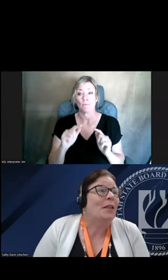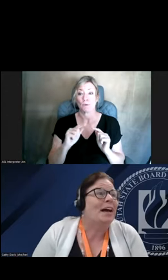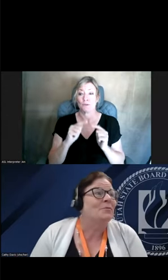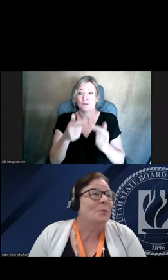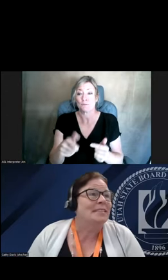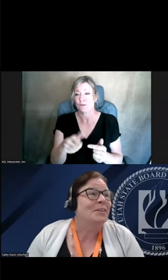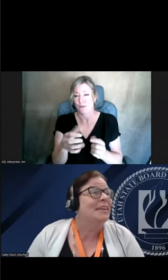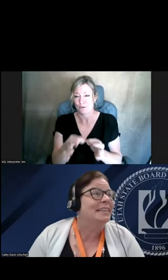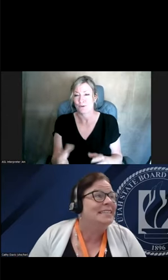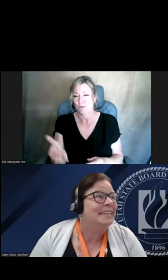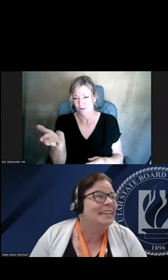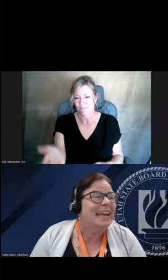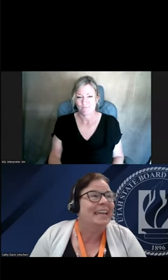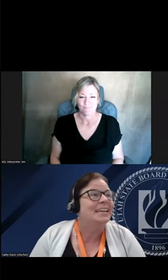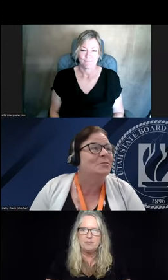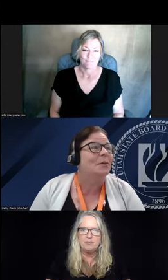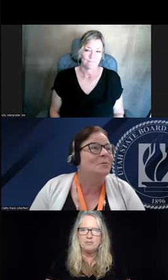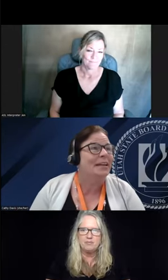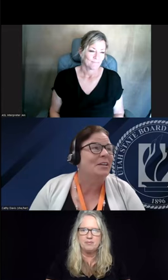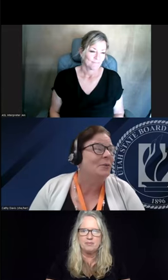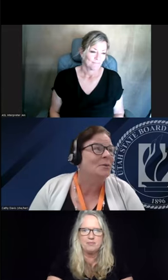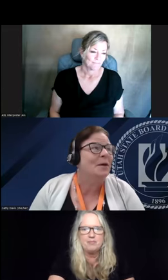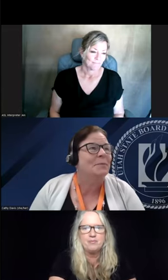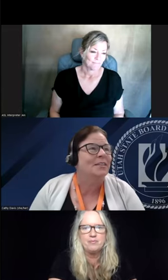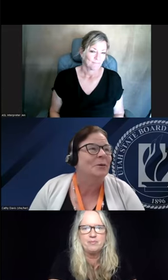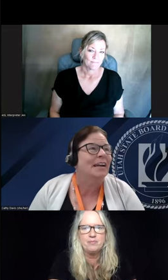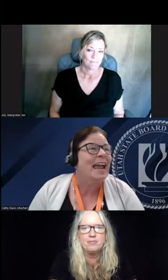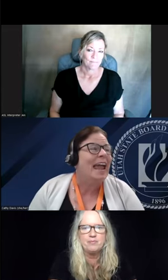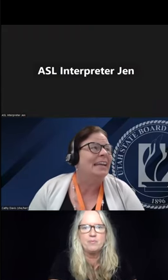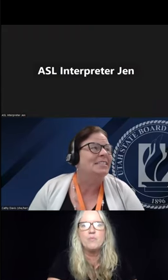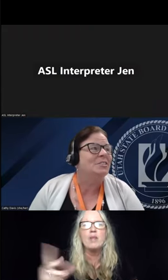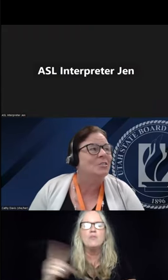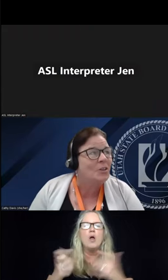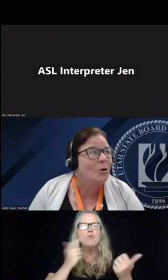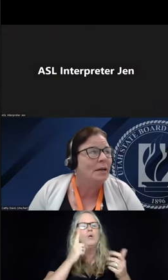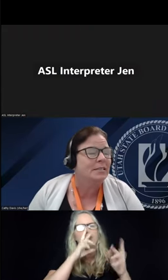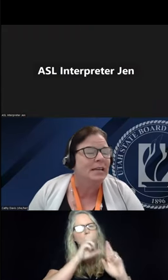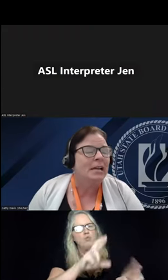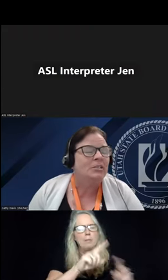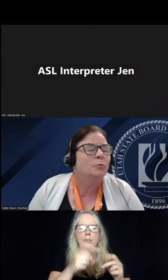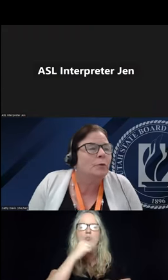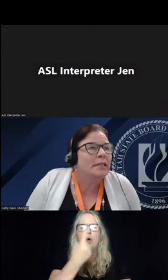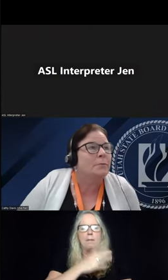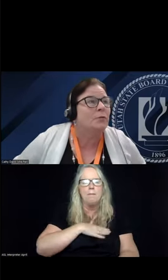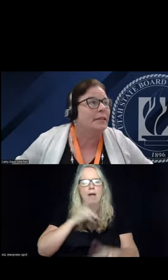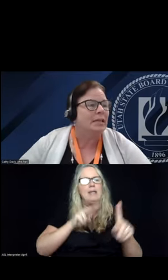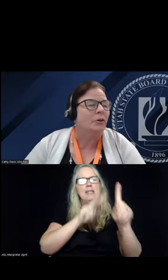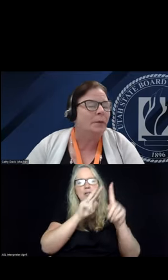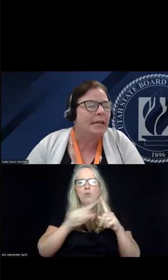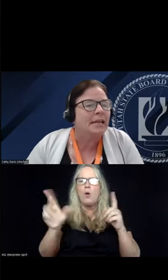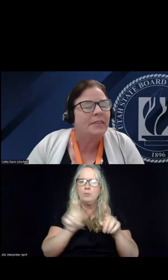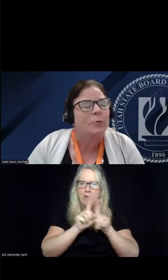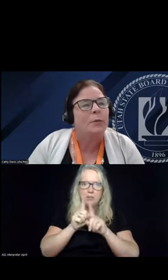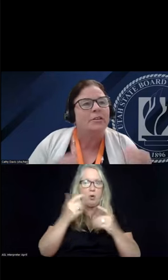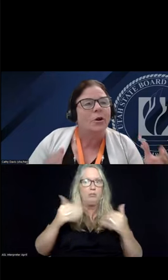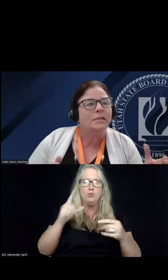to applaud Representative Elison. He is one of my heroes, my mentor, and has done so much to really move the needle.